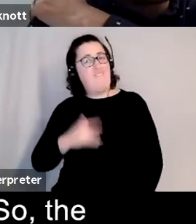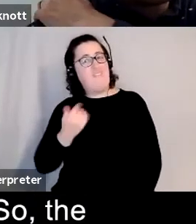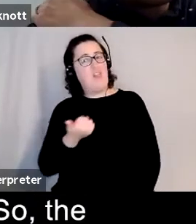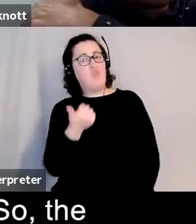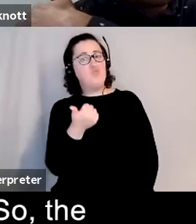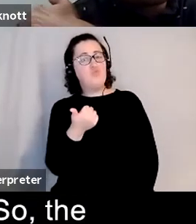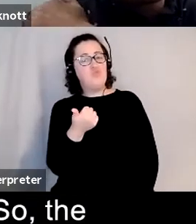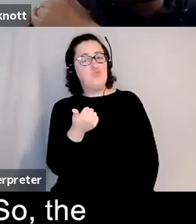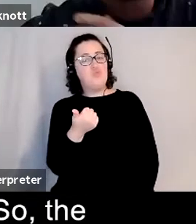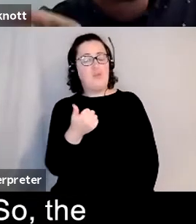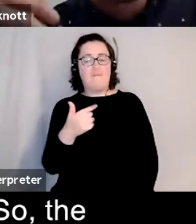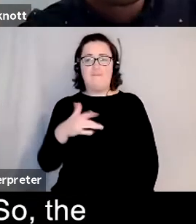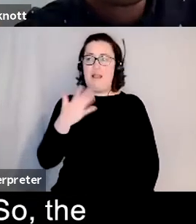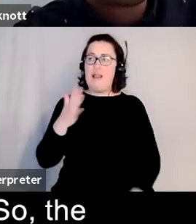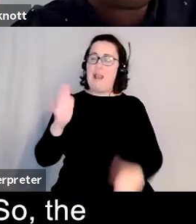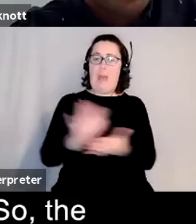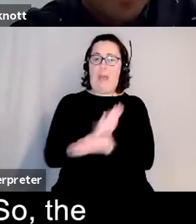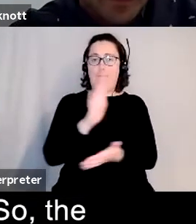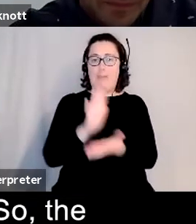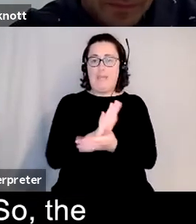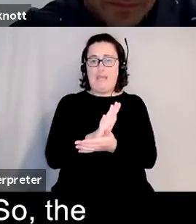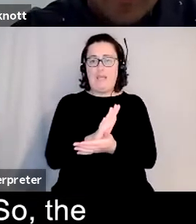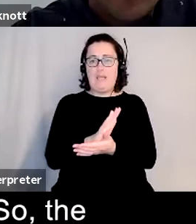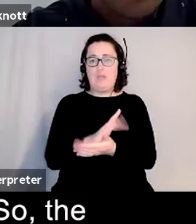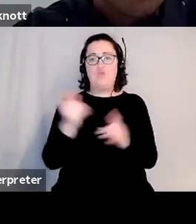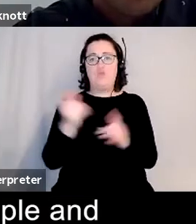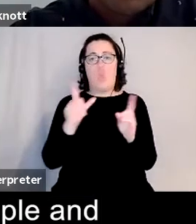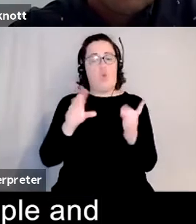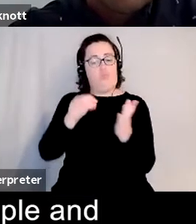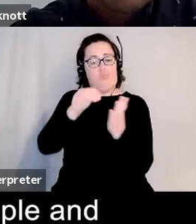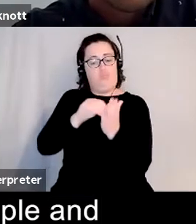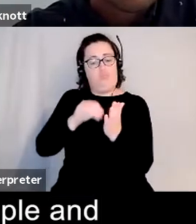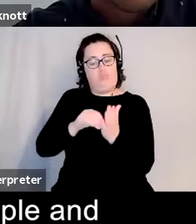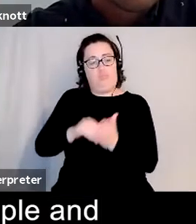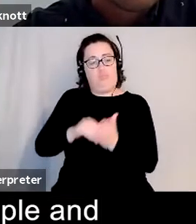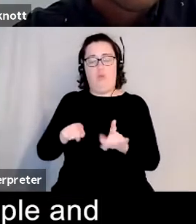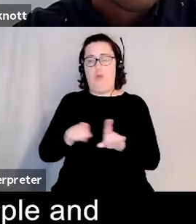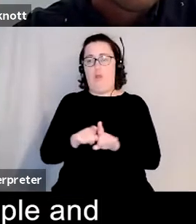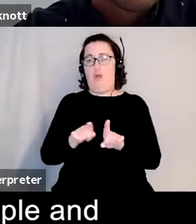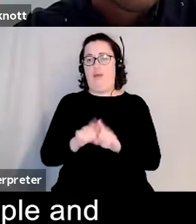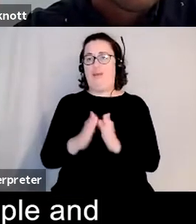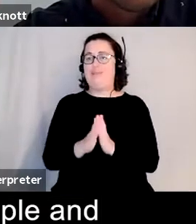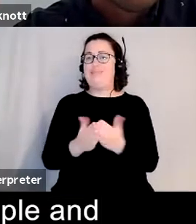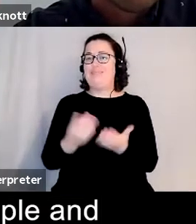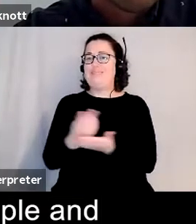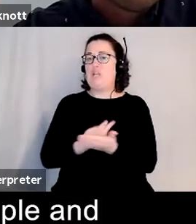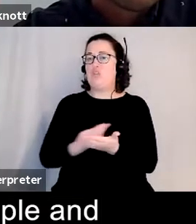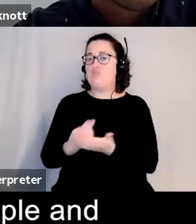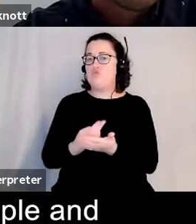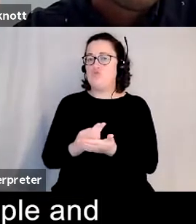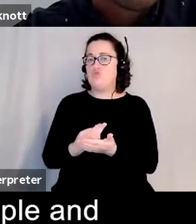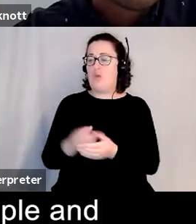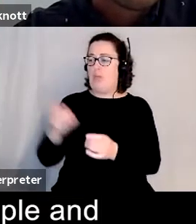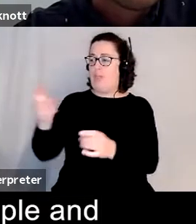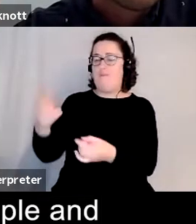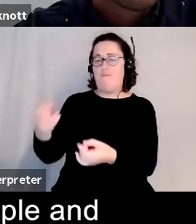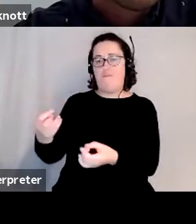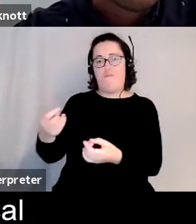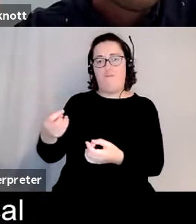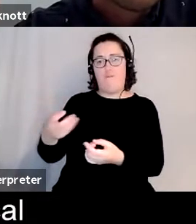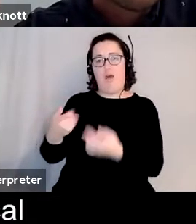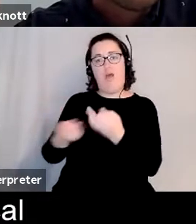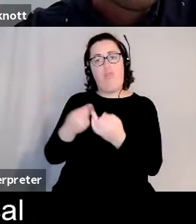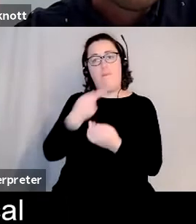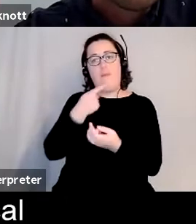so the stuff i've documented though via sketchbooks i've shown to a few people and they said it's actually a really nice